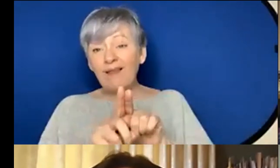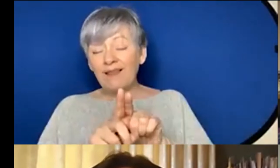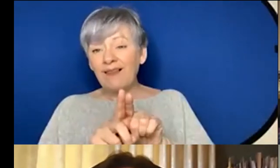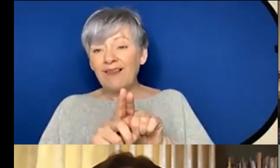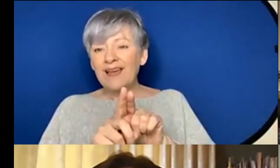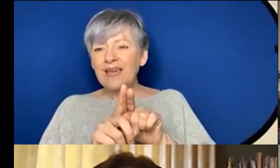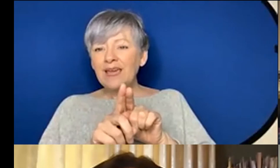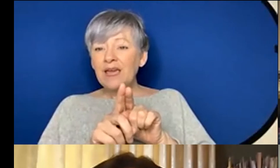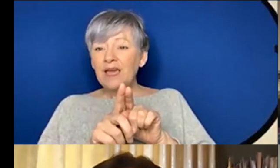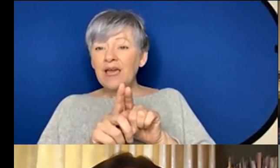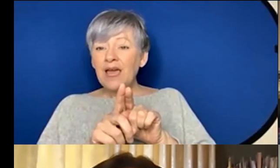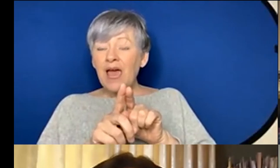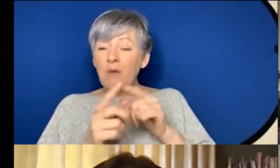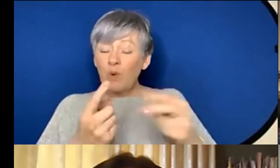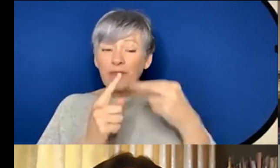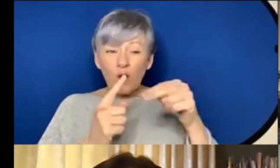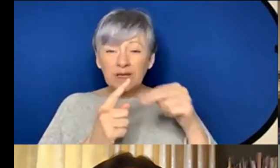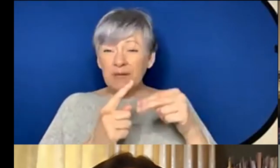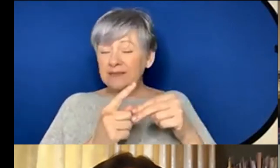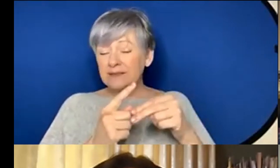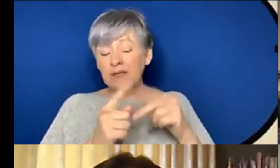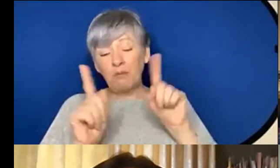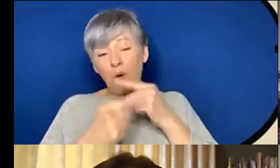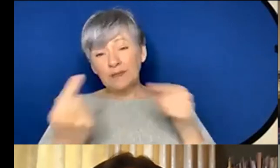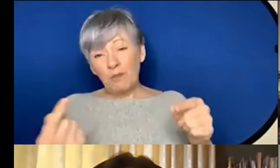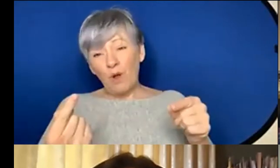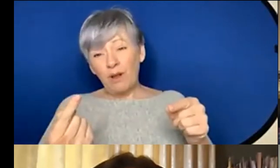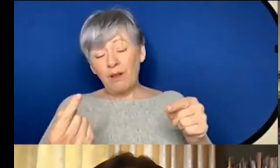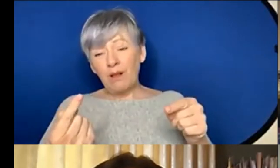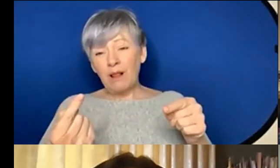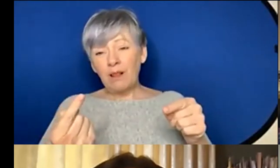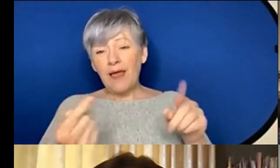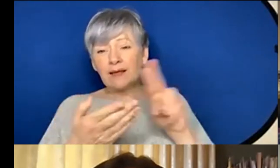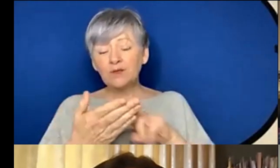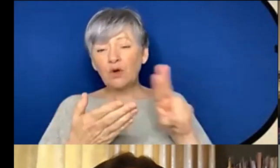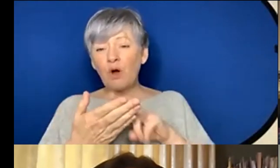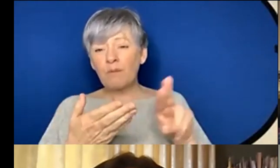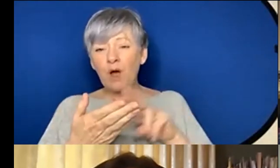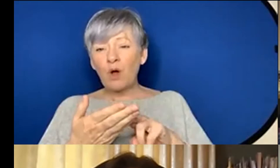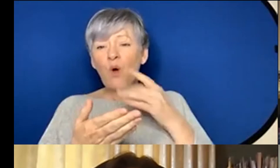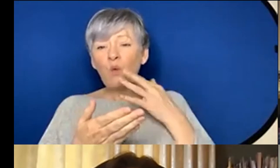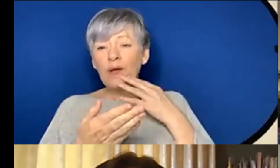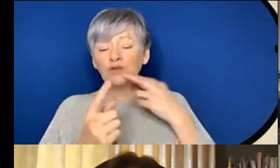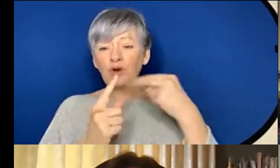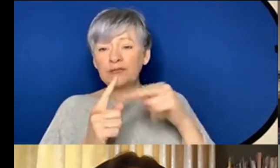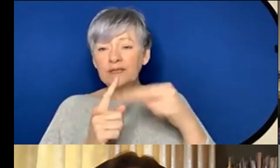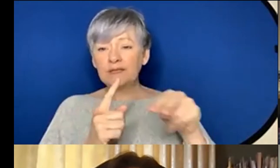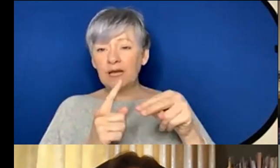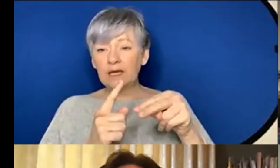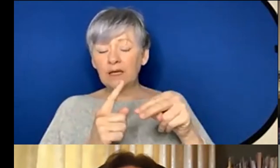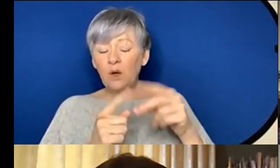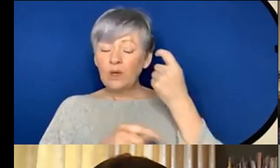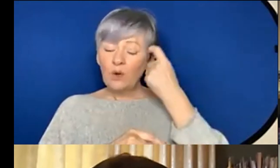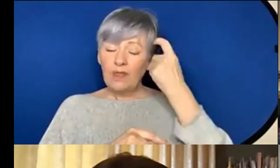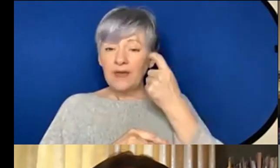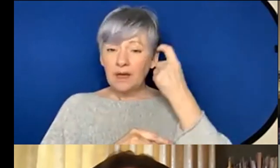mean after all I mean autism isn't I mean it's impossible to be like normal when you're autistic and if you think about it